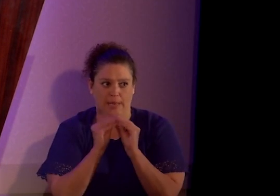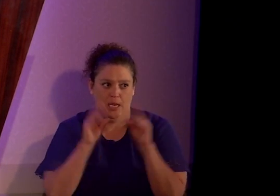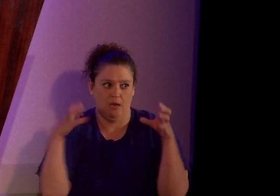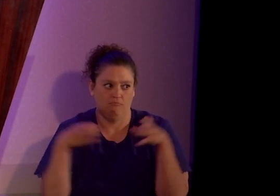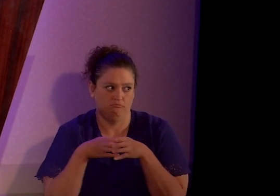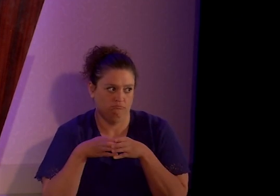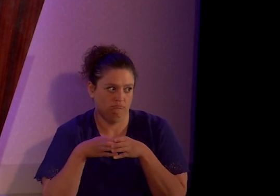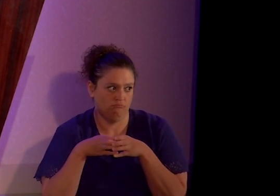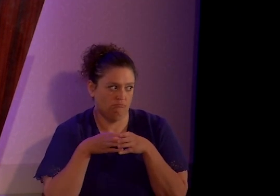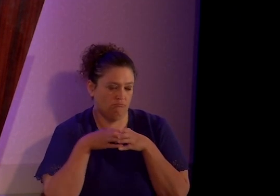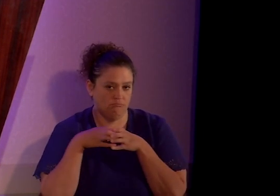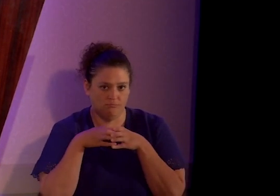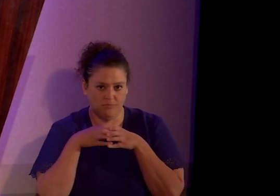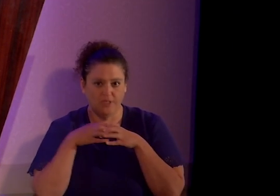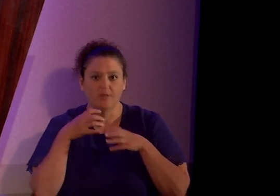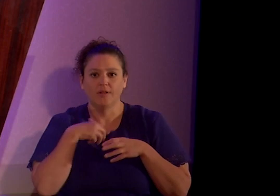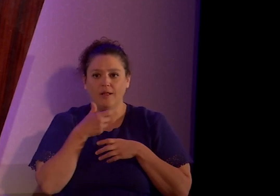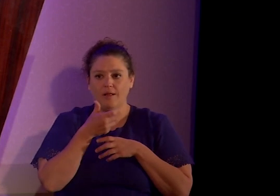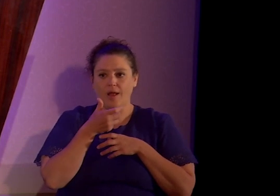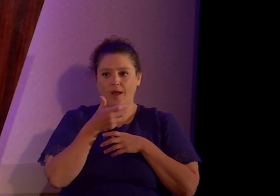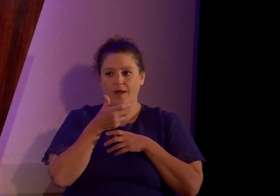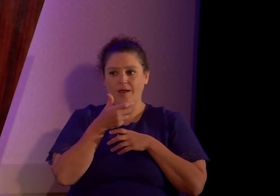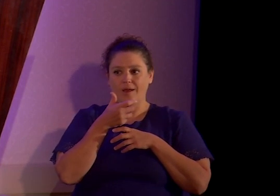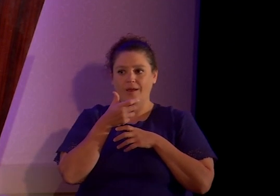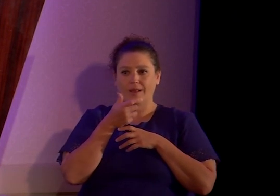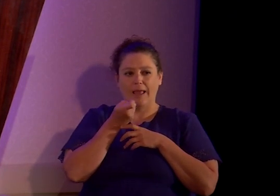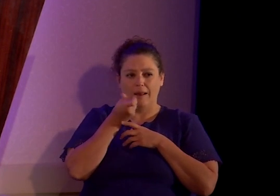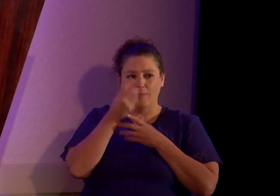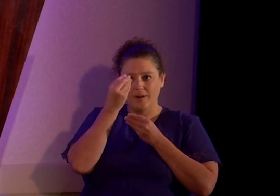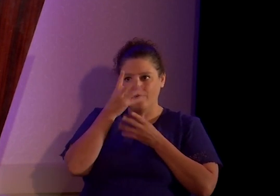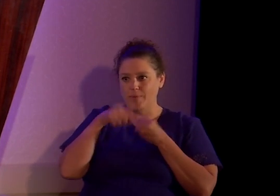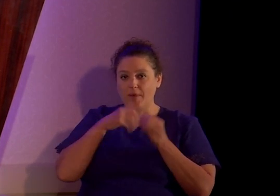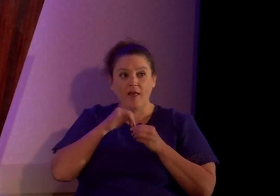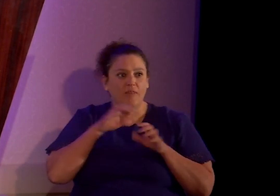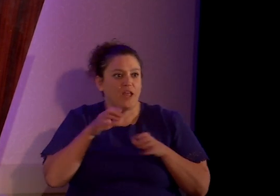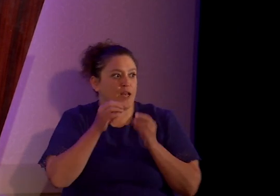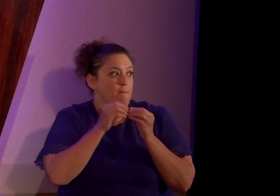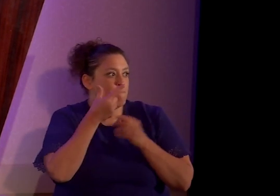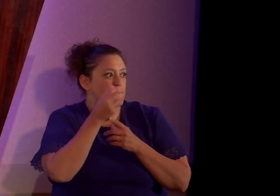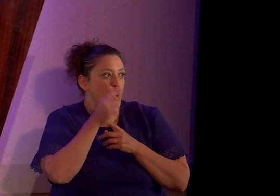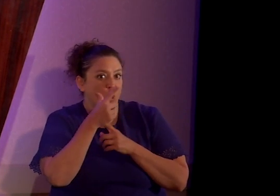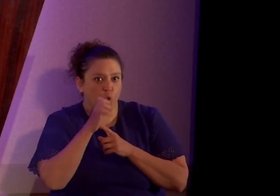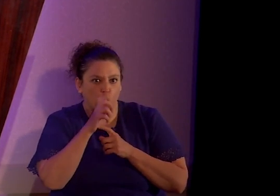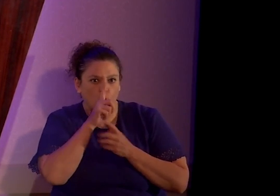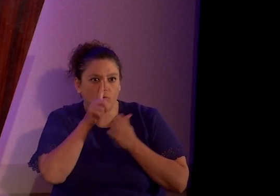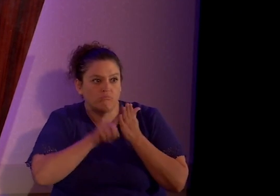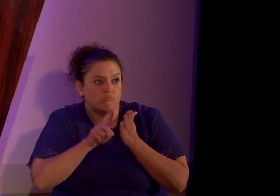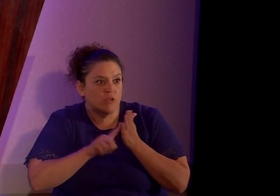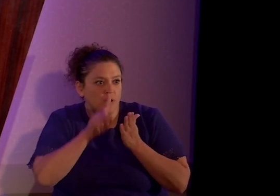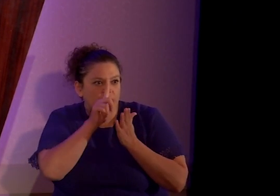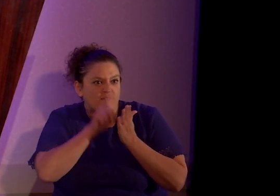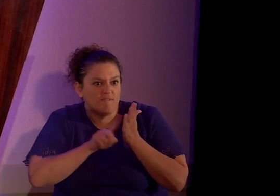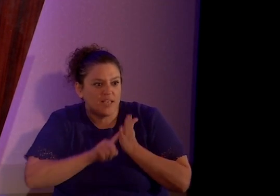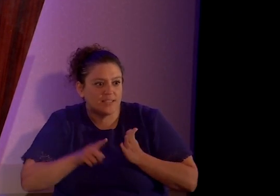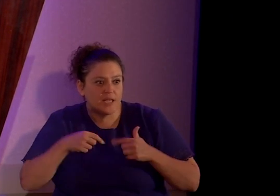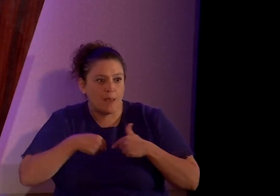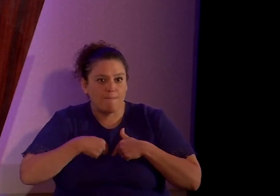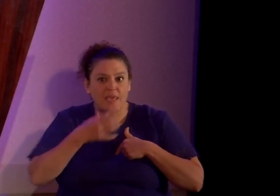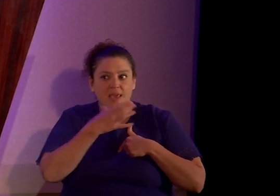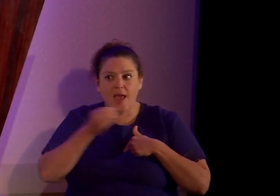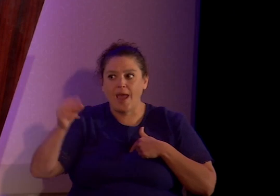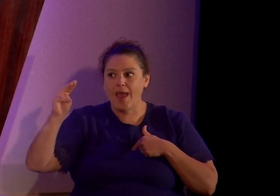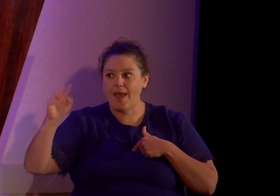I got a little information about this. They did more Googling and investigation of me and Matt,